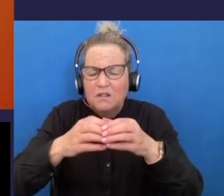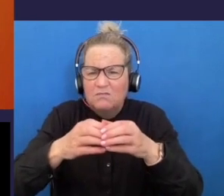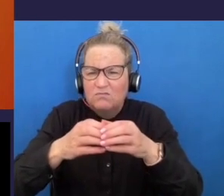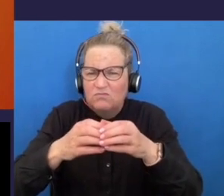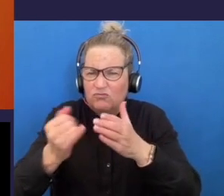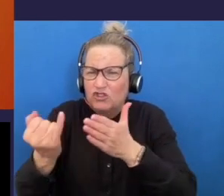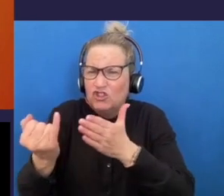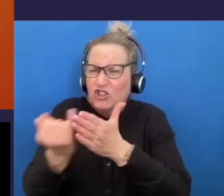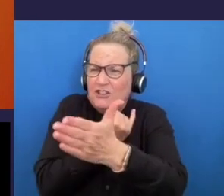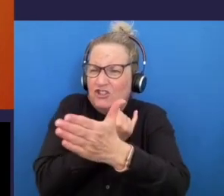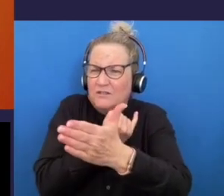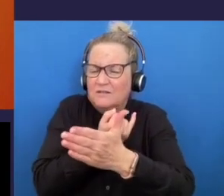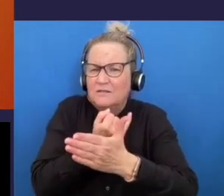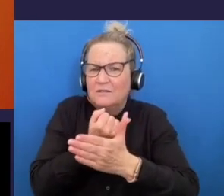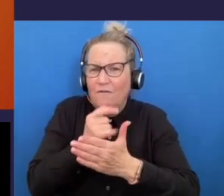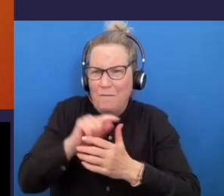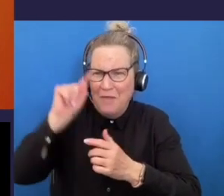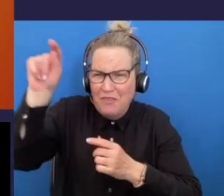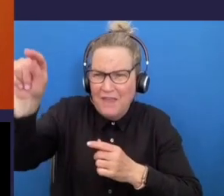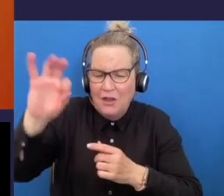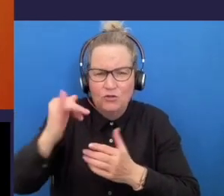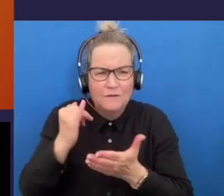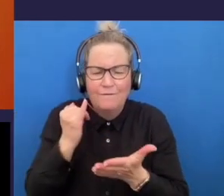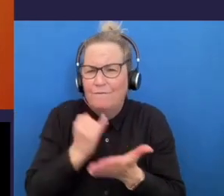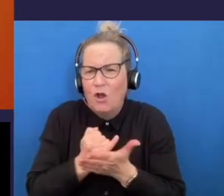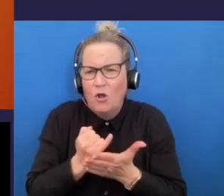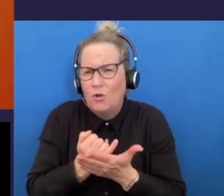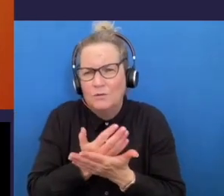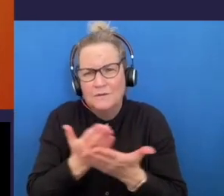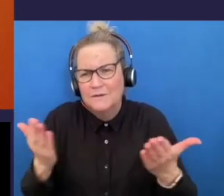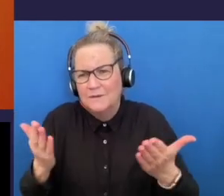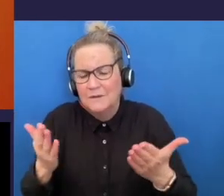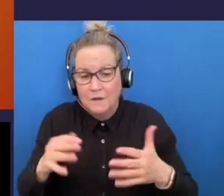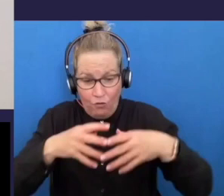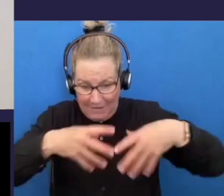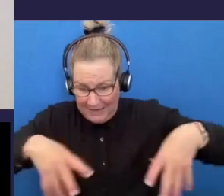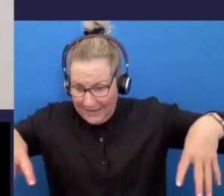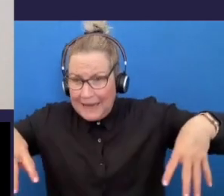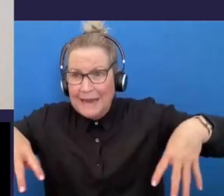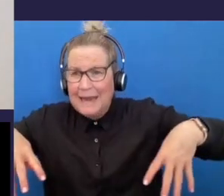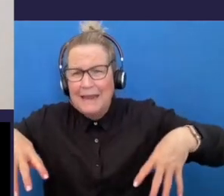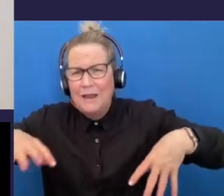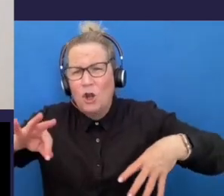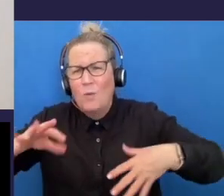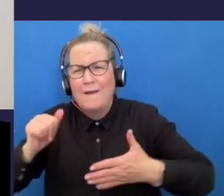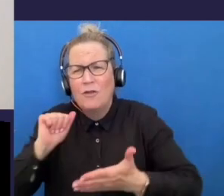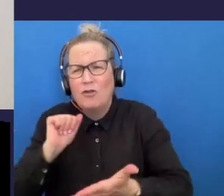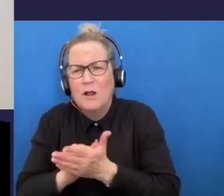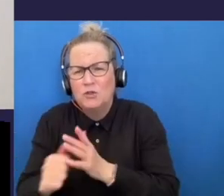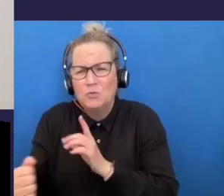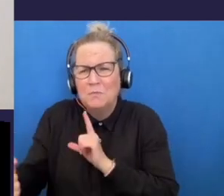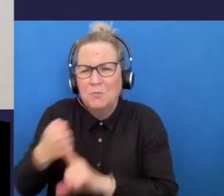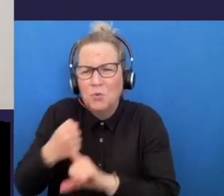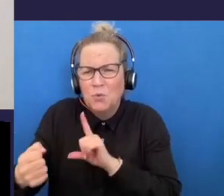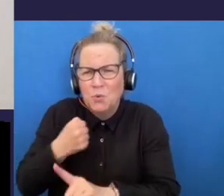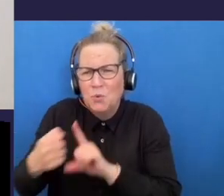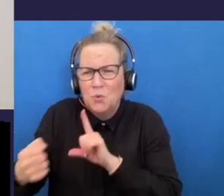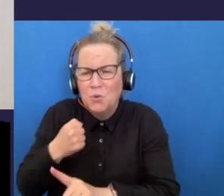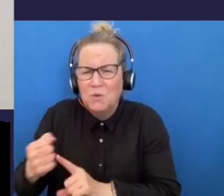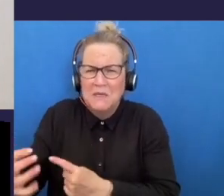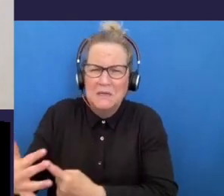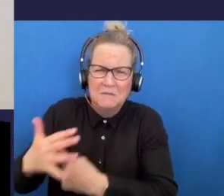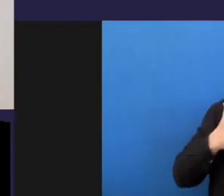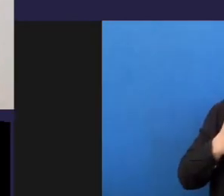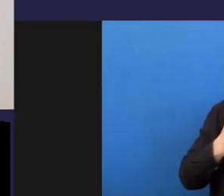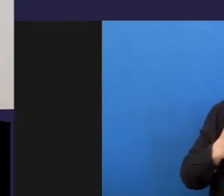fault no one has ever said abuse me neglect me belt me abandon me or die on me we get